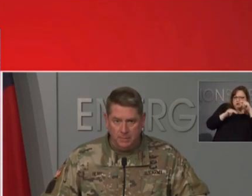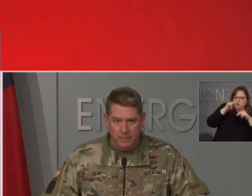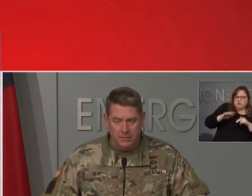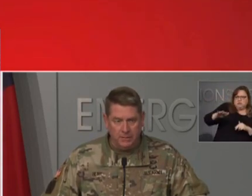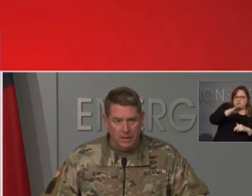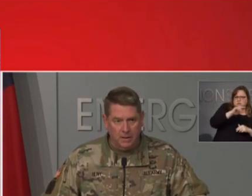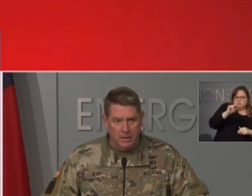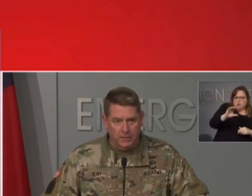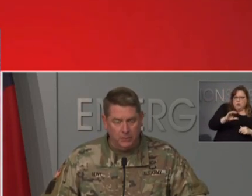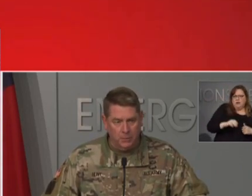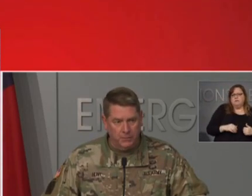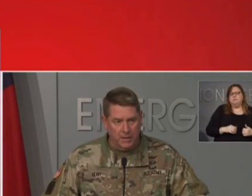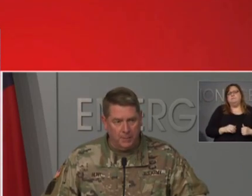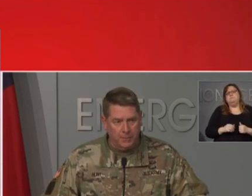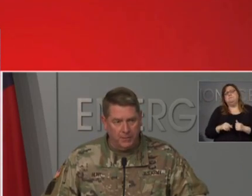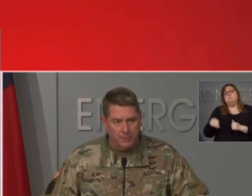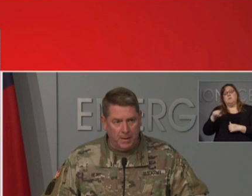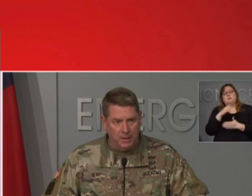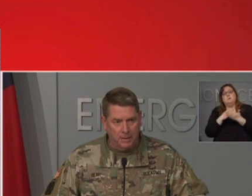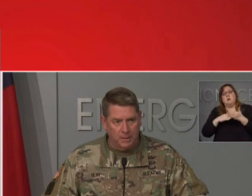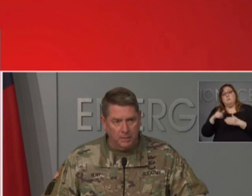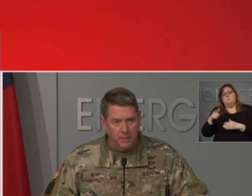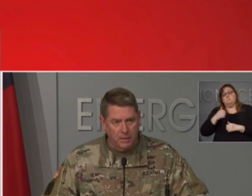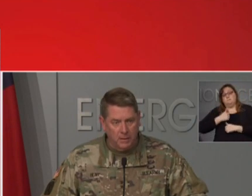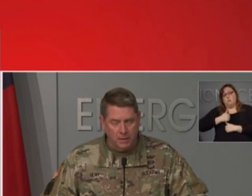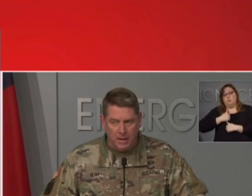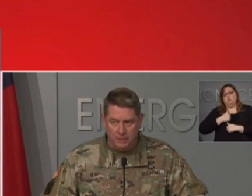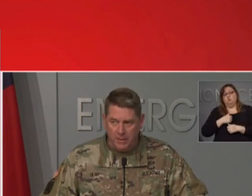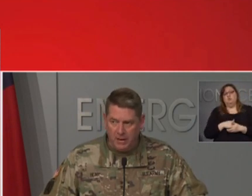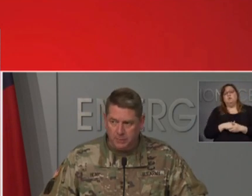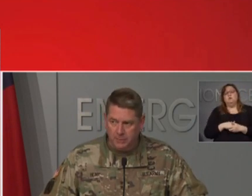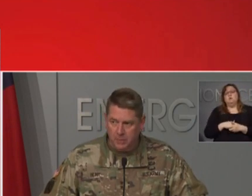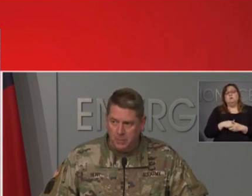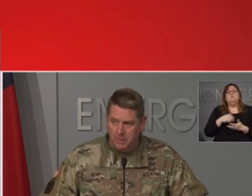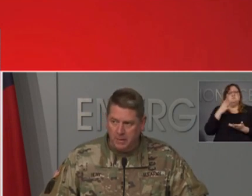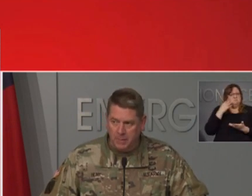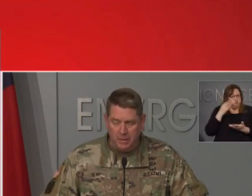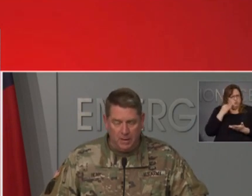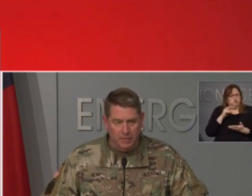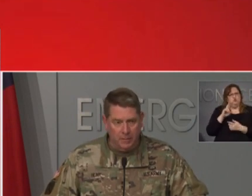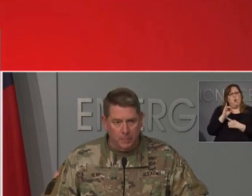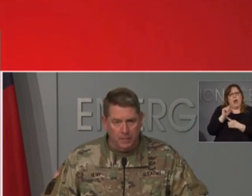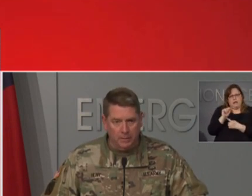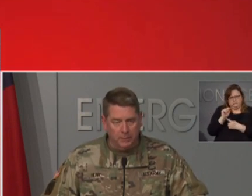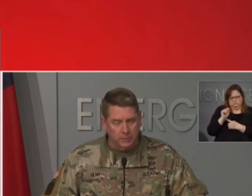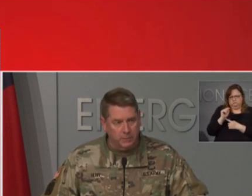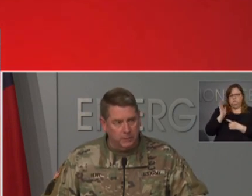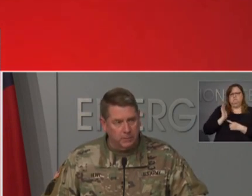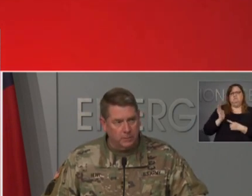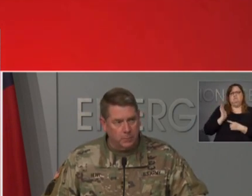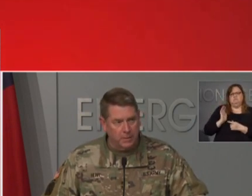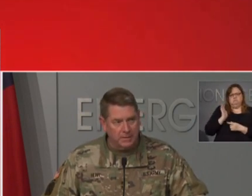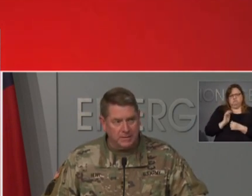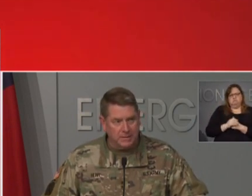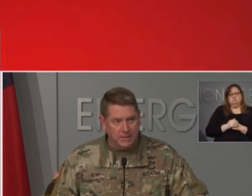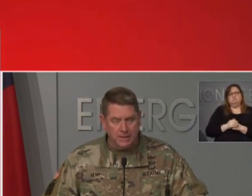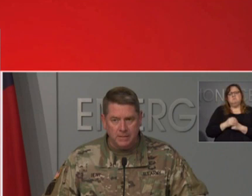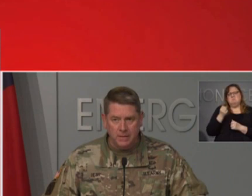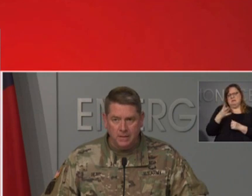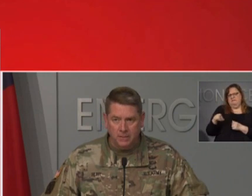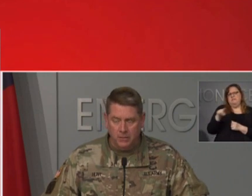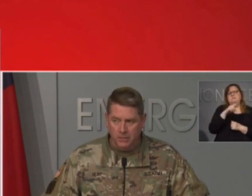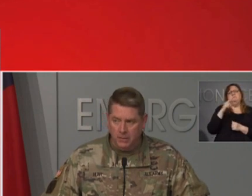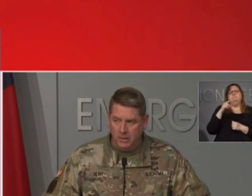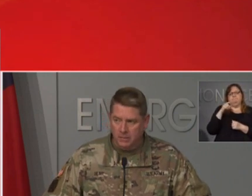Some of this, our soldiers have participated in live riots before, and many of them were in 2016